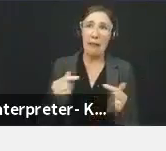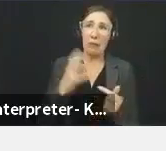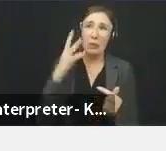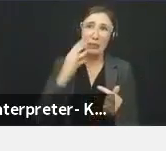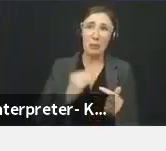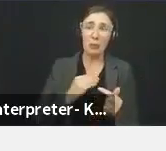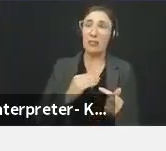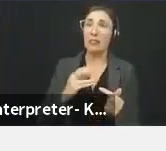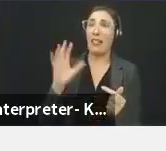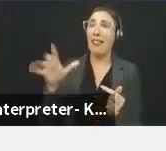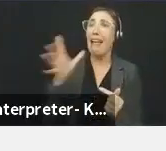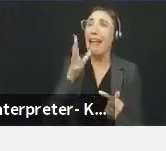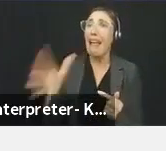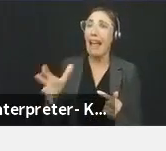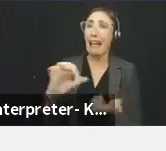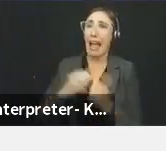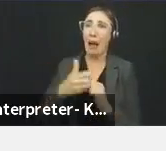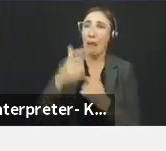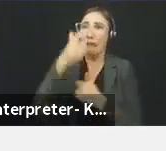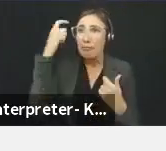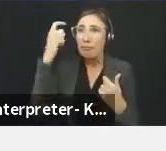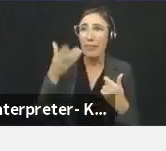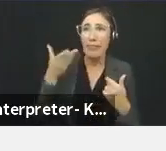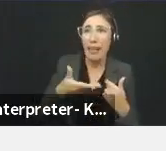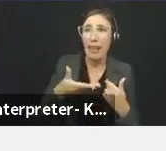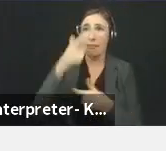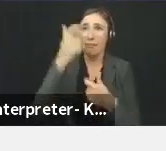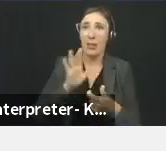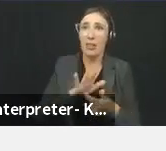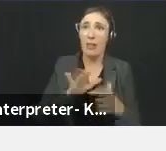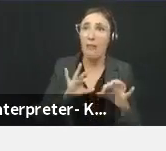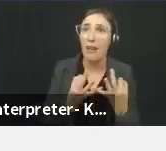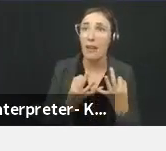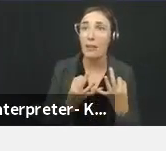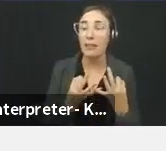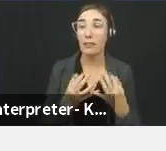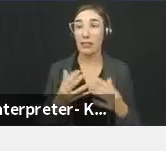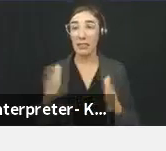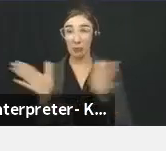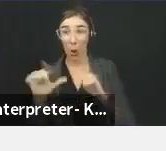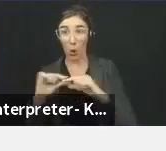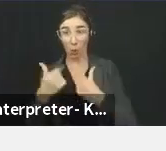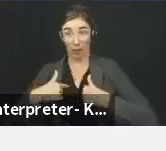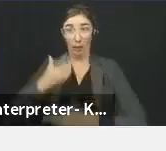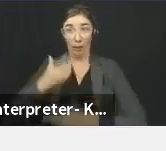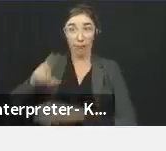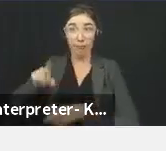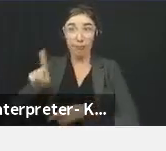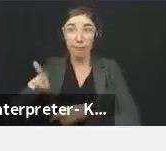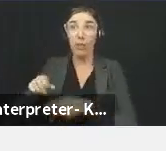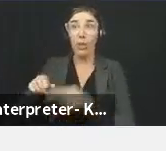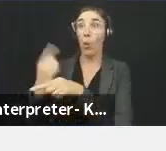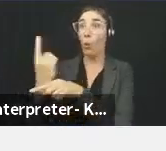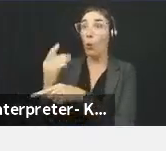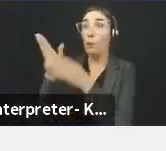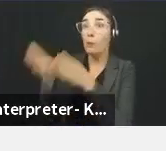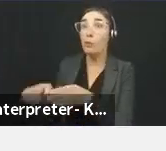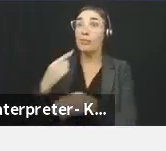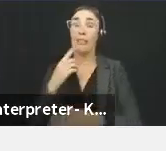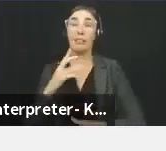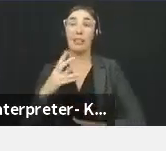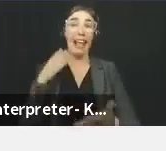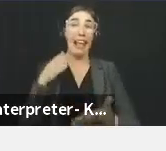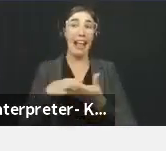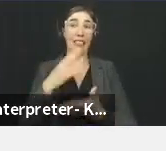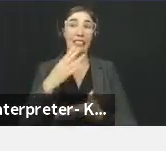their core identity, and their family. In the small group that I participated in, one member spoke about being a victim of anti-Jewish hate